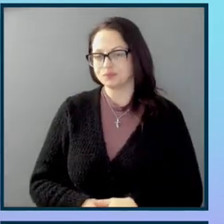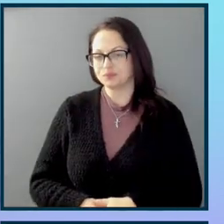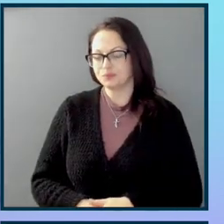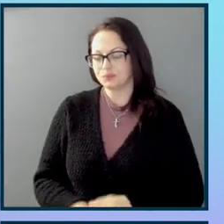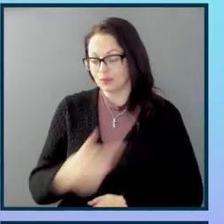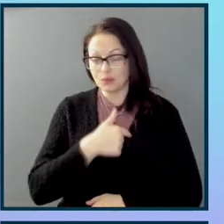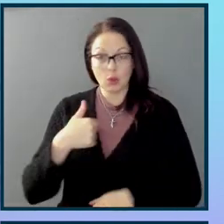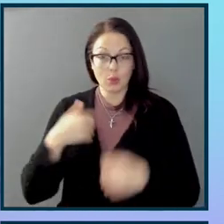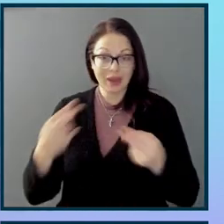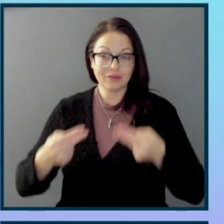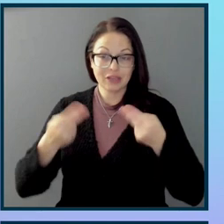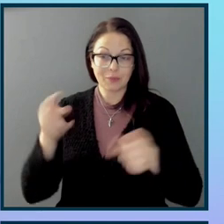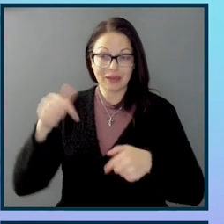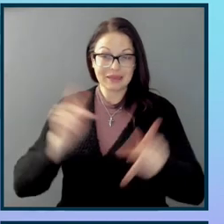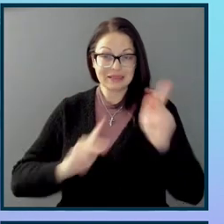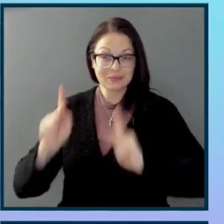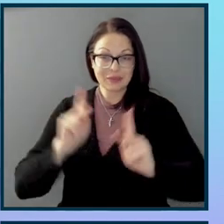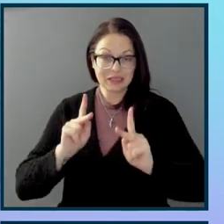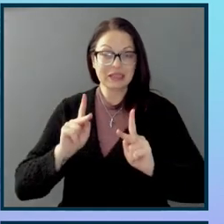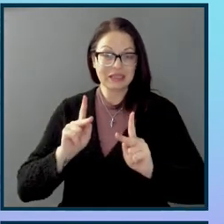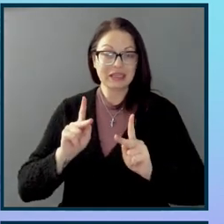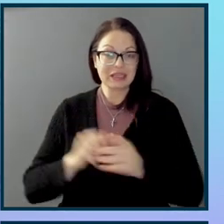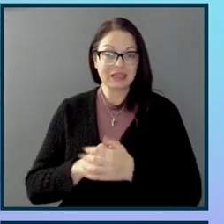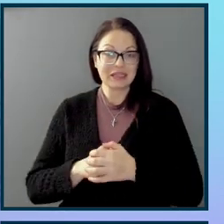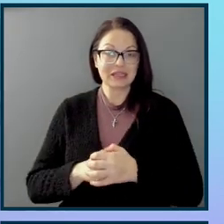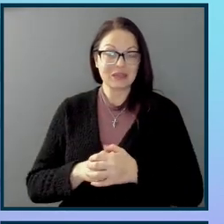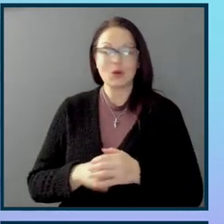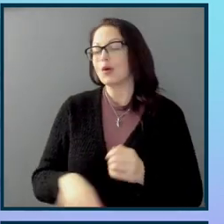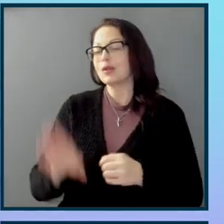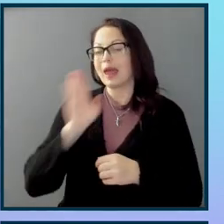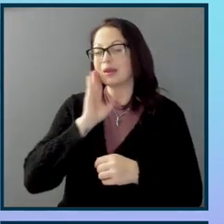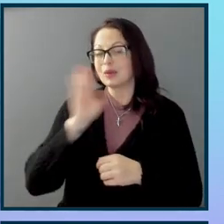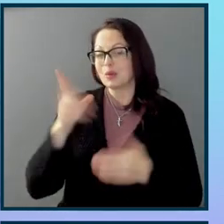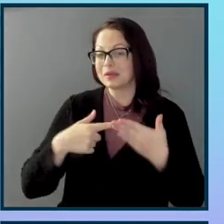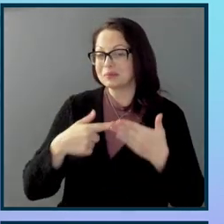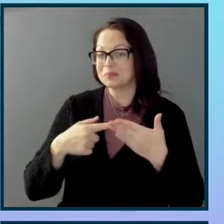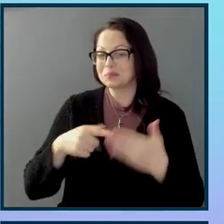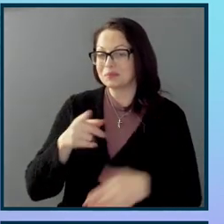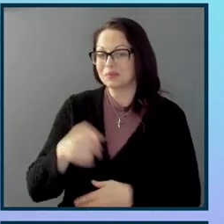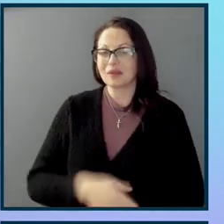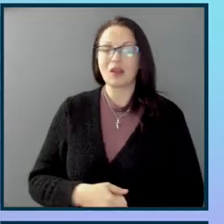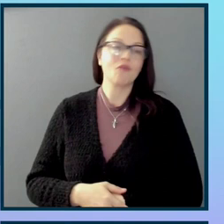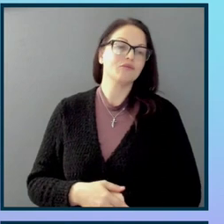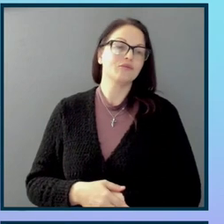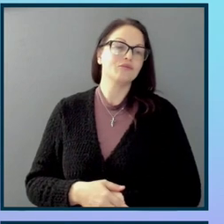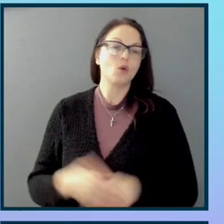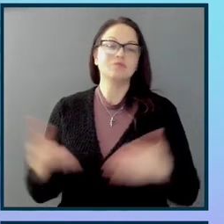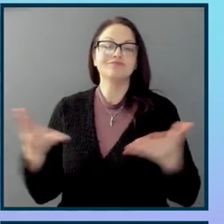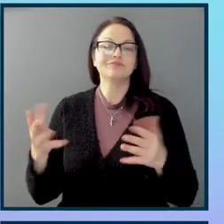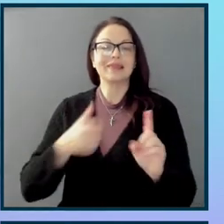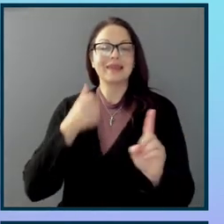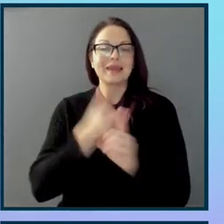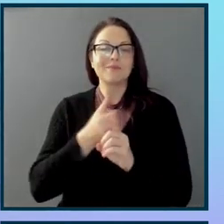nominated these individuals that we're going to be just disclosing to you in a second, for the broad impact that their work has had,